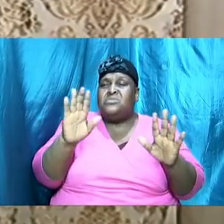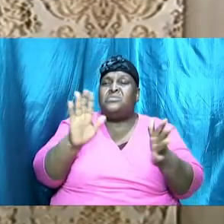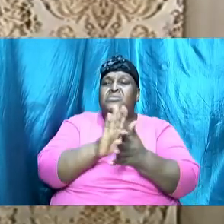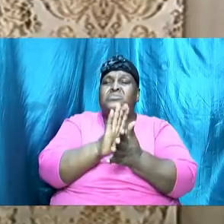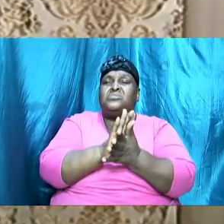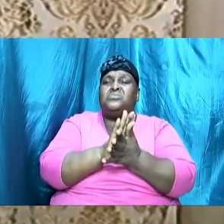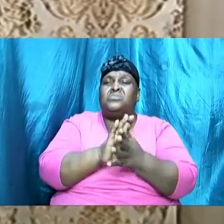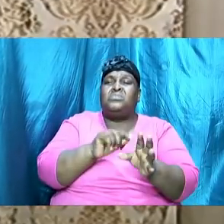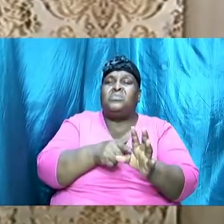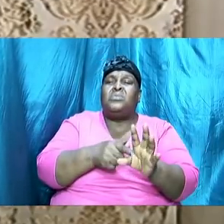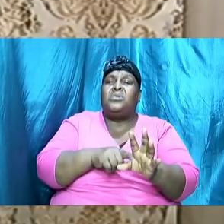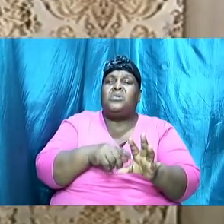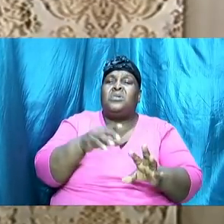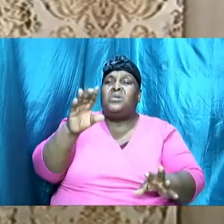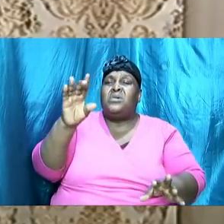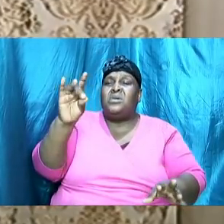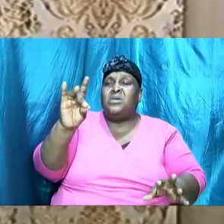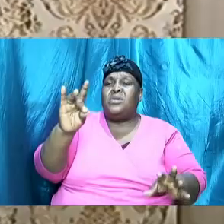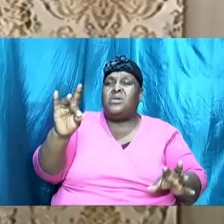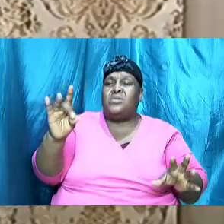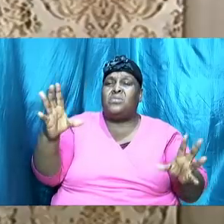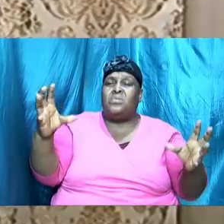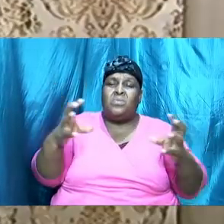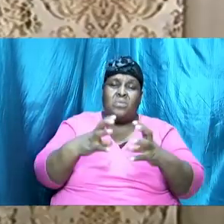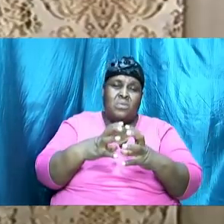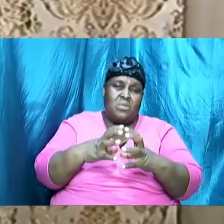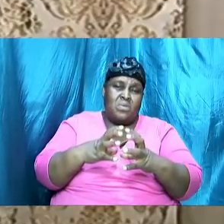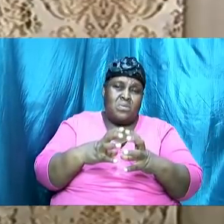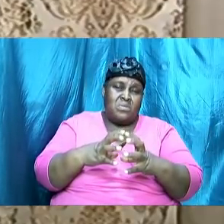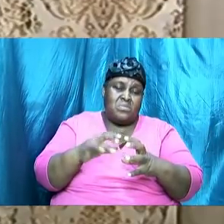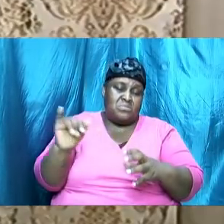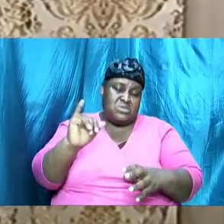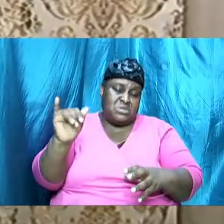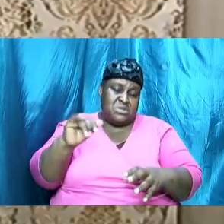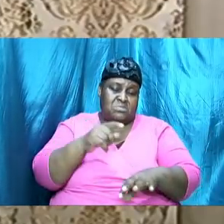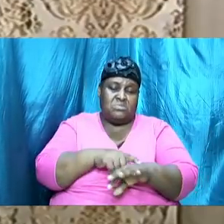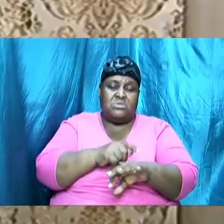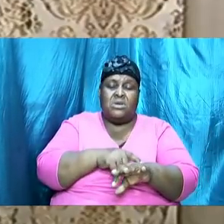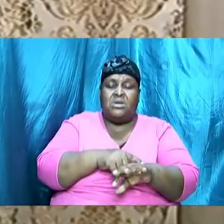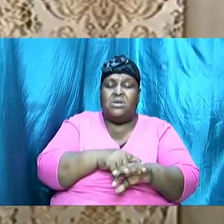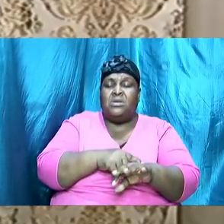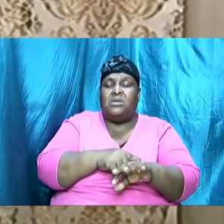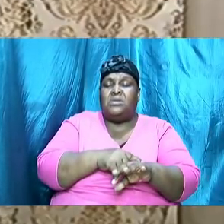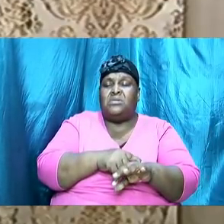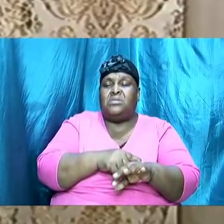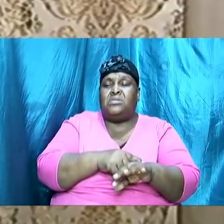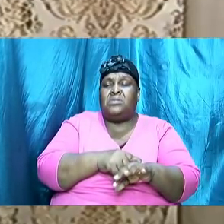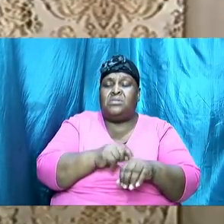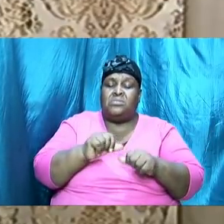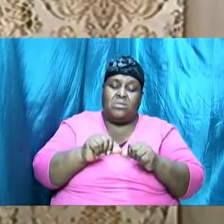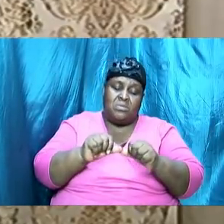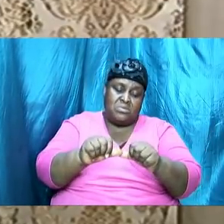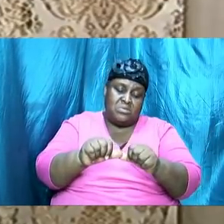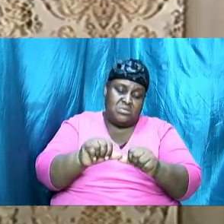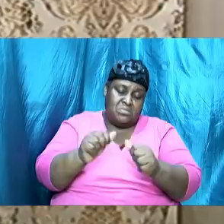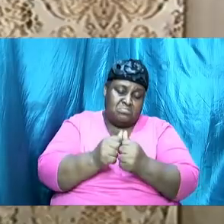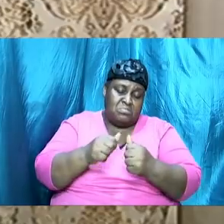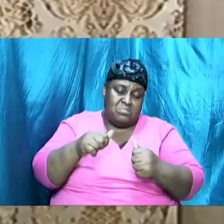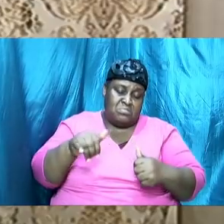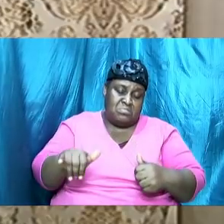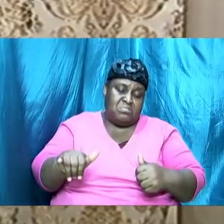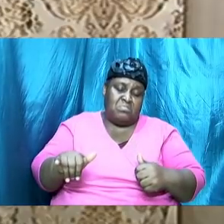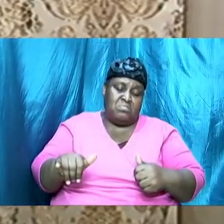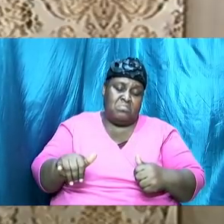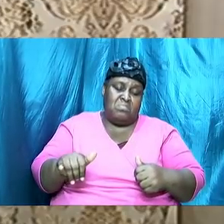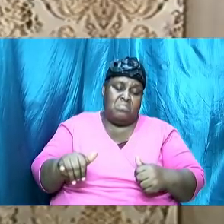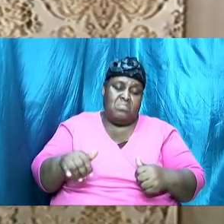begins 8 a.m. the same time that it has been for the last few months and we continue with that and then